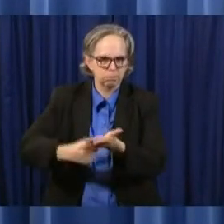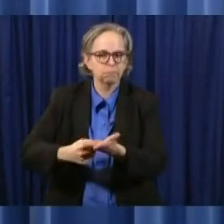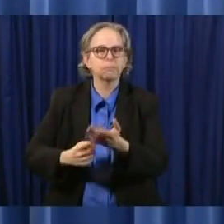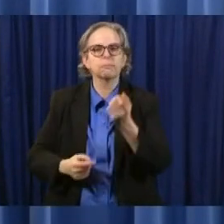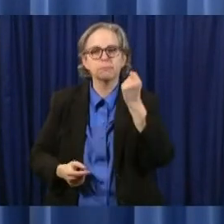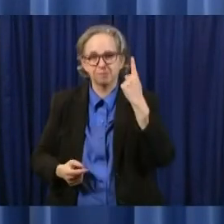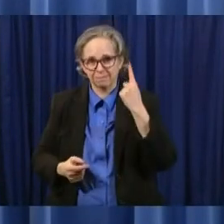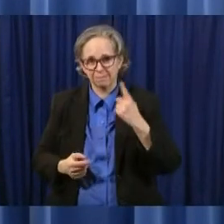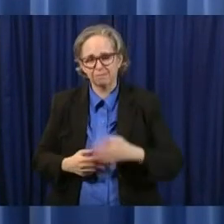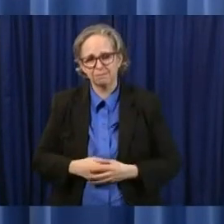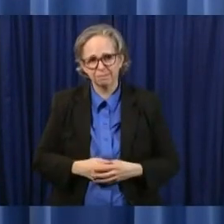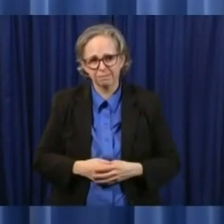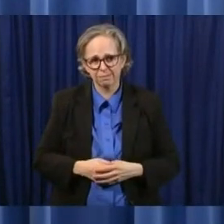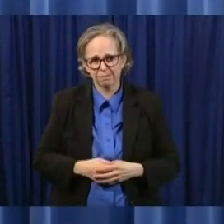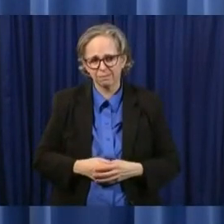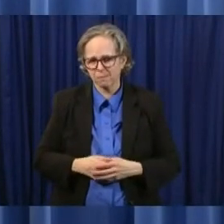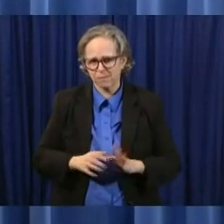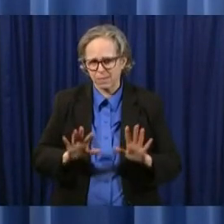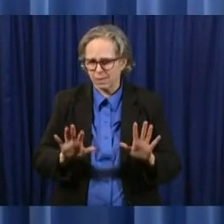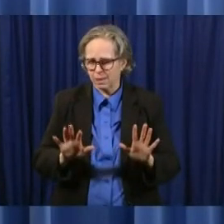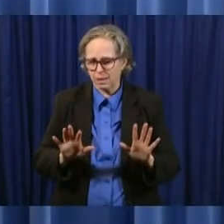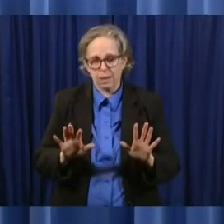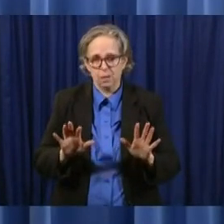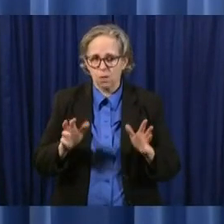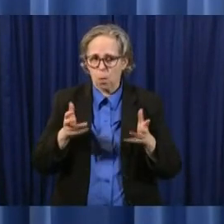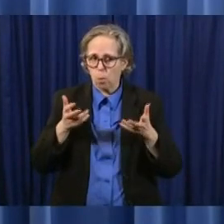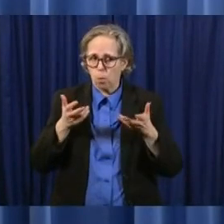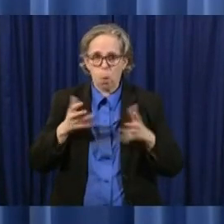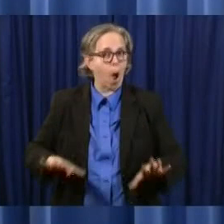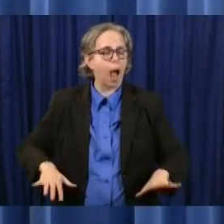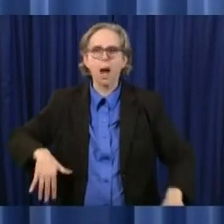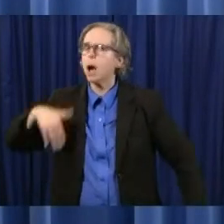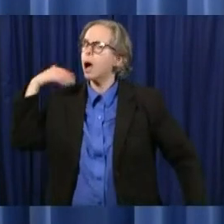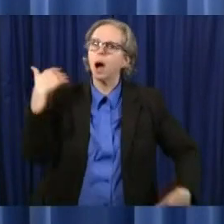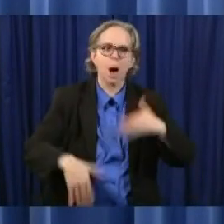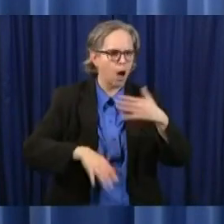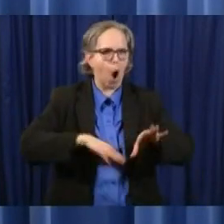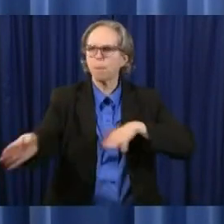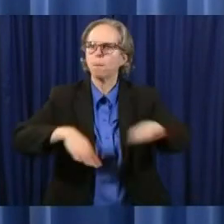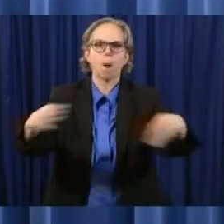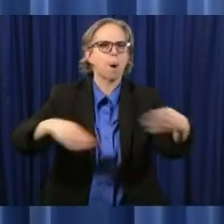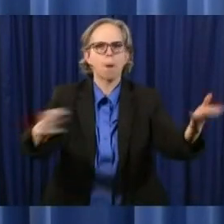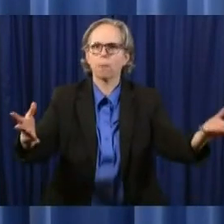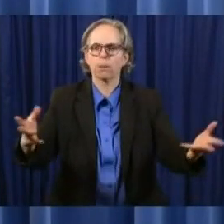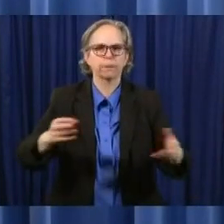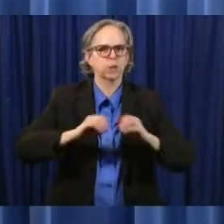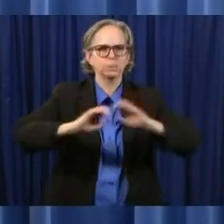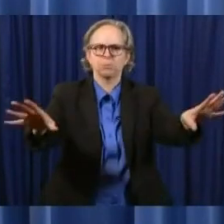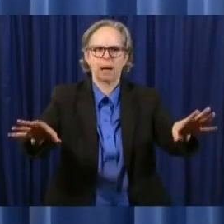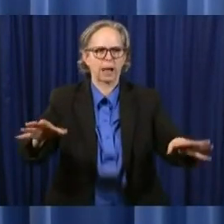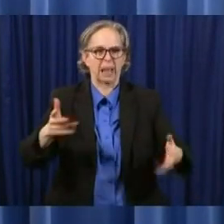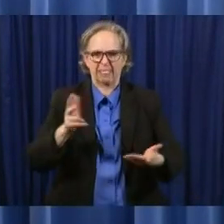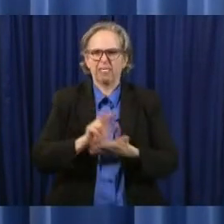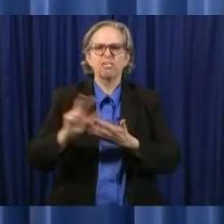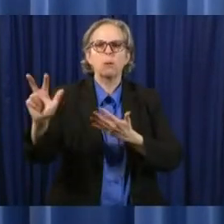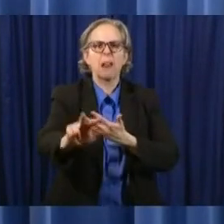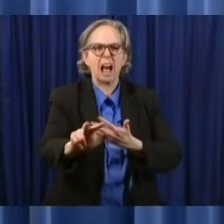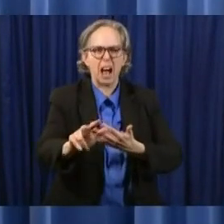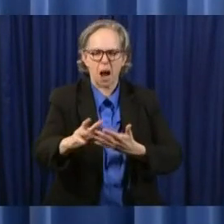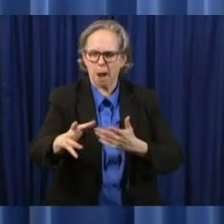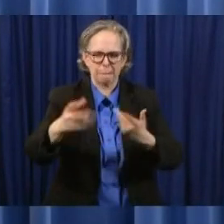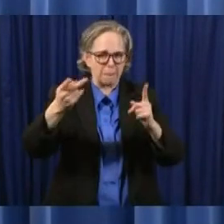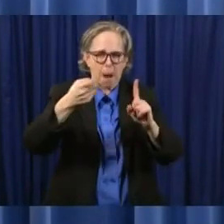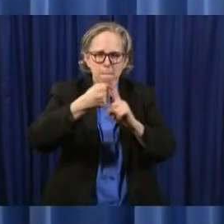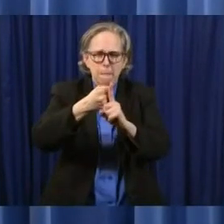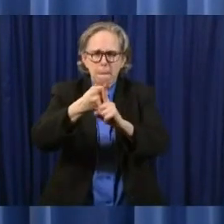where we are moving so fast that we're spreading and in three weeks when we see the results uh